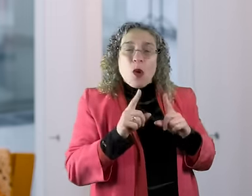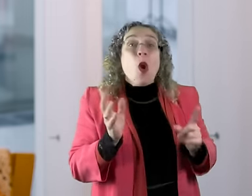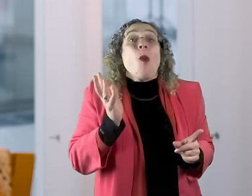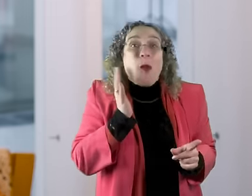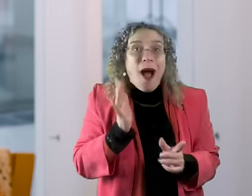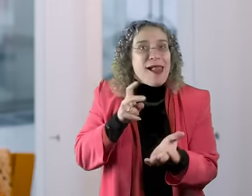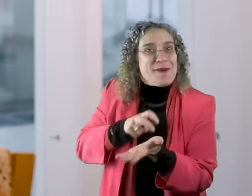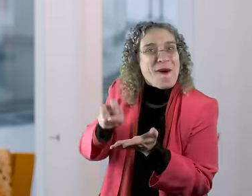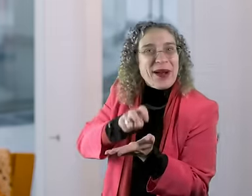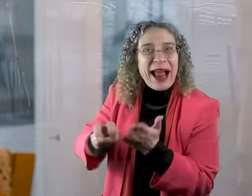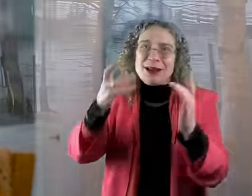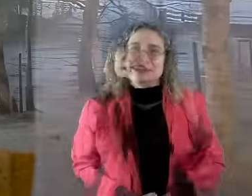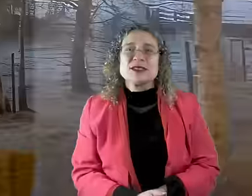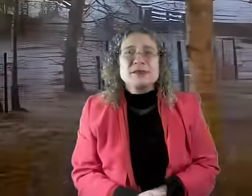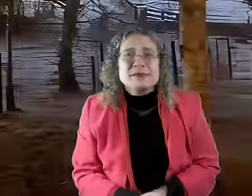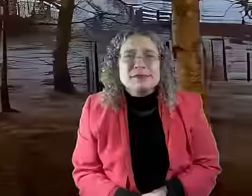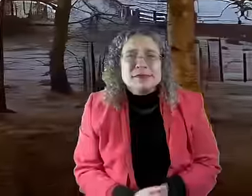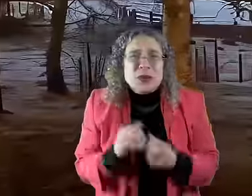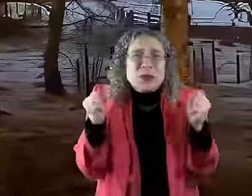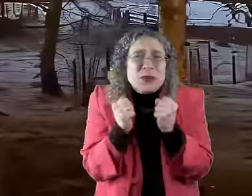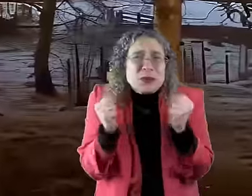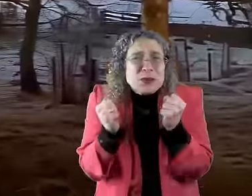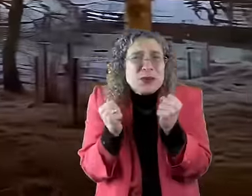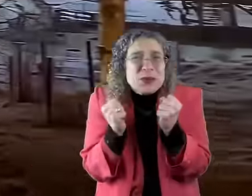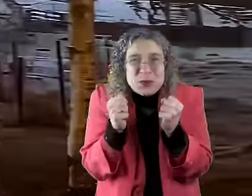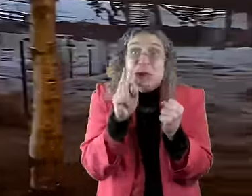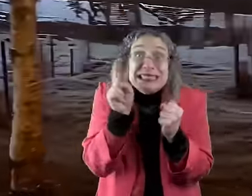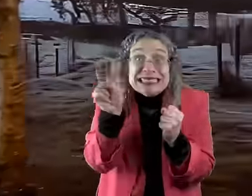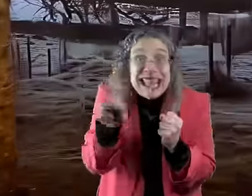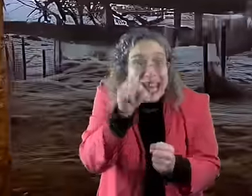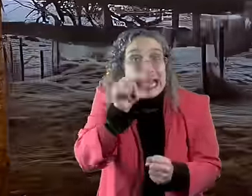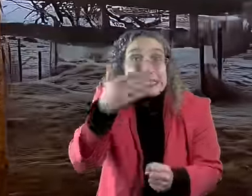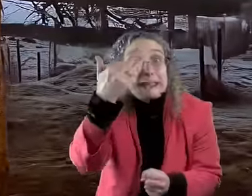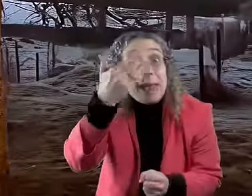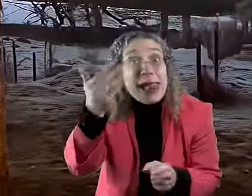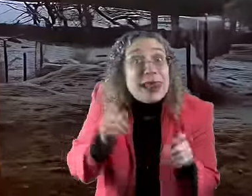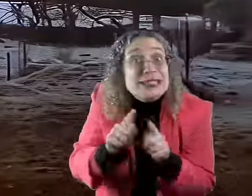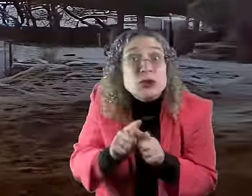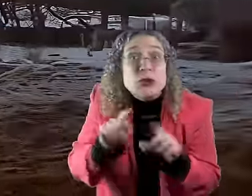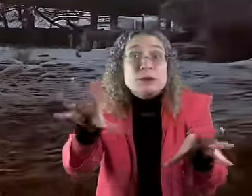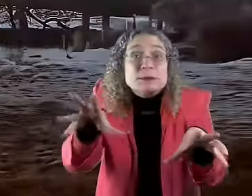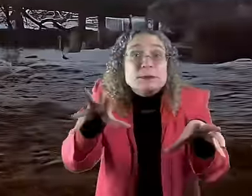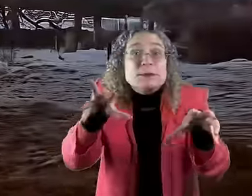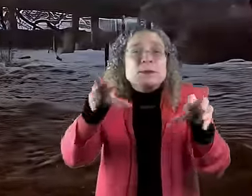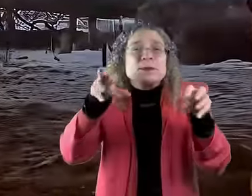our lives as we journey on. I wonder if you can smell the cold air too.